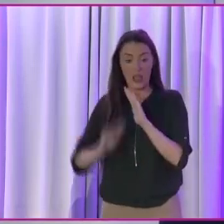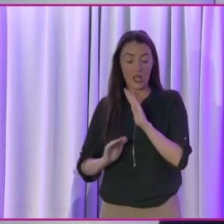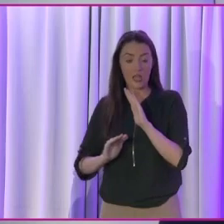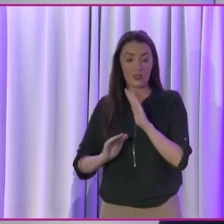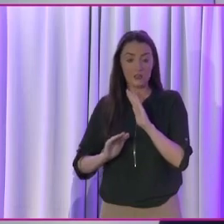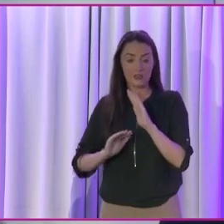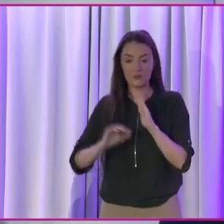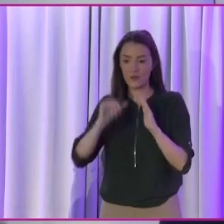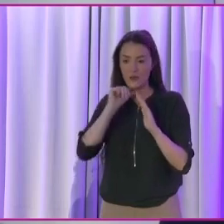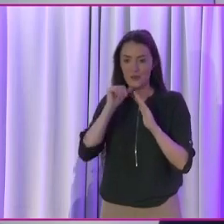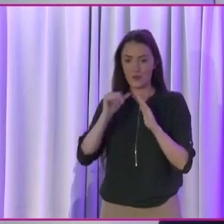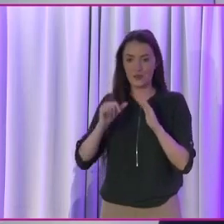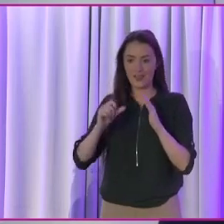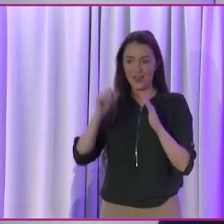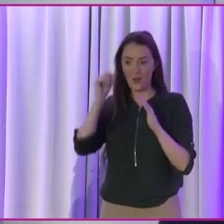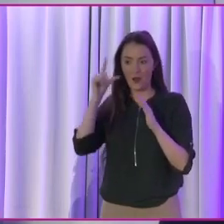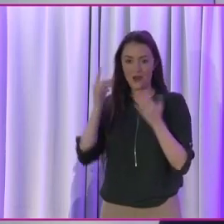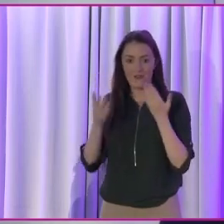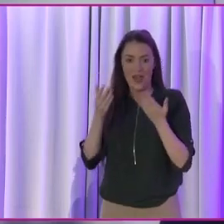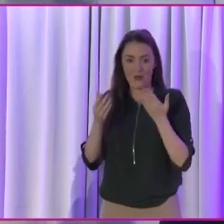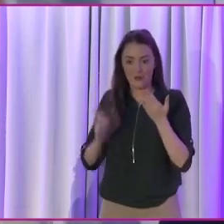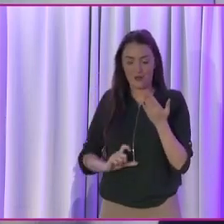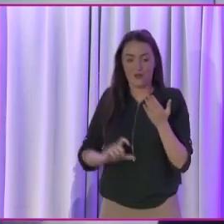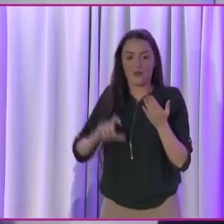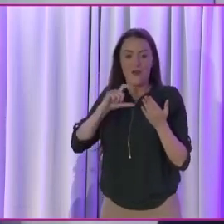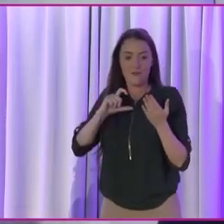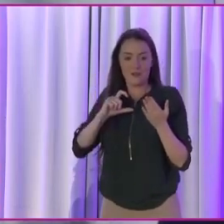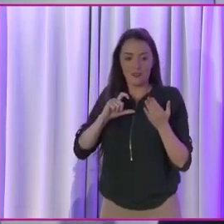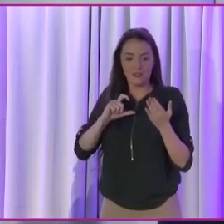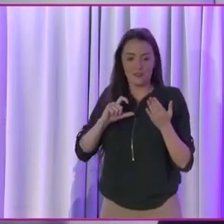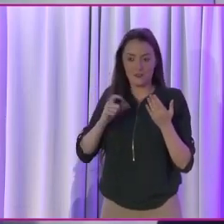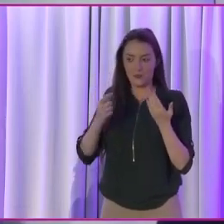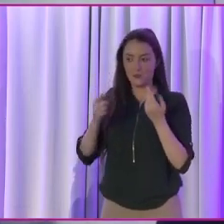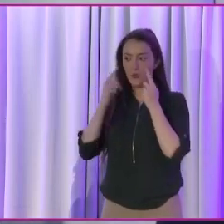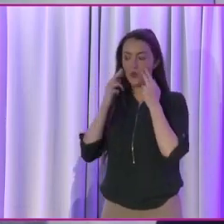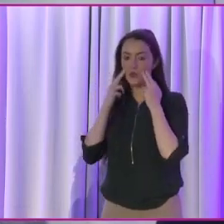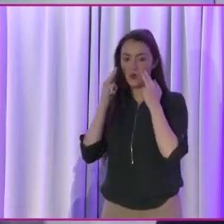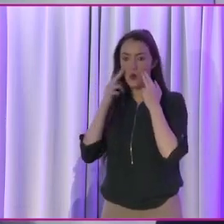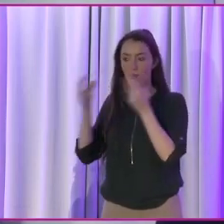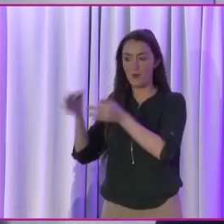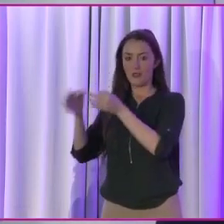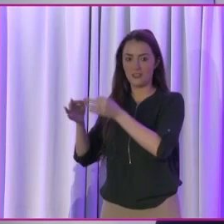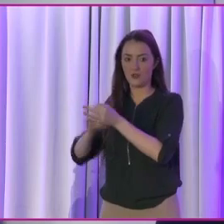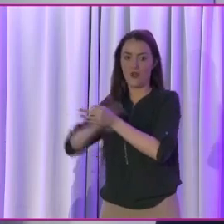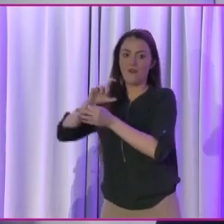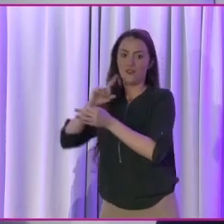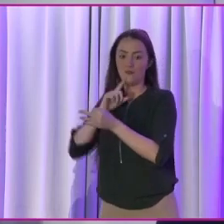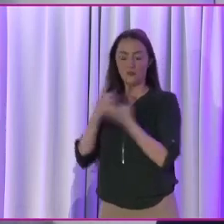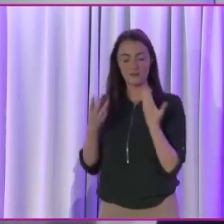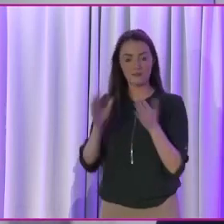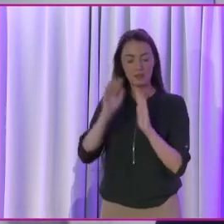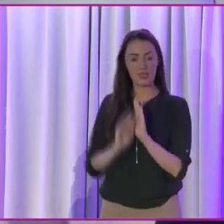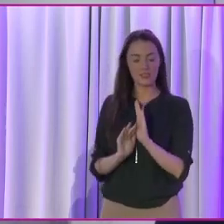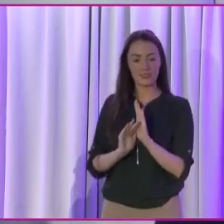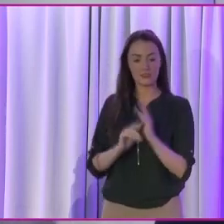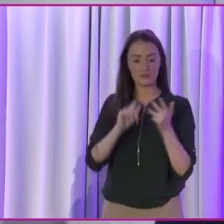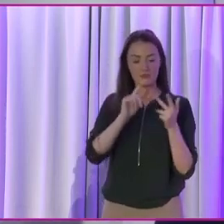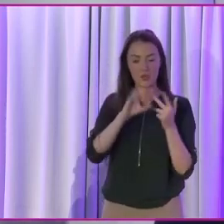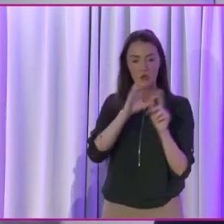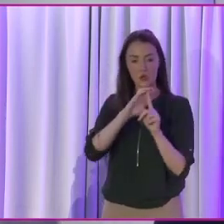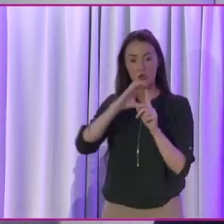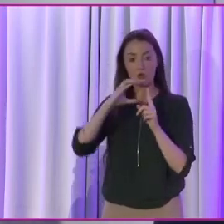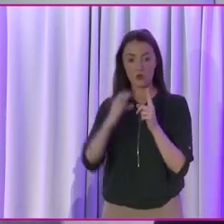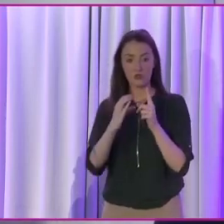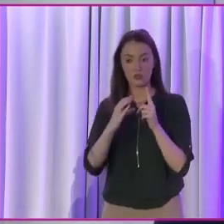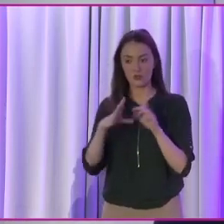we're not conditioned to be as confident as the, the, the typical or stereotypical politician. A culture that is an